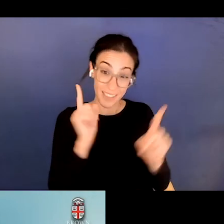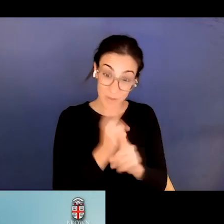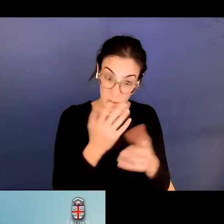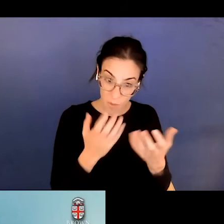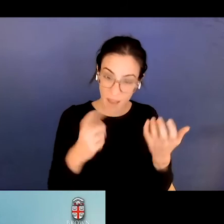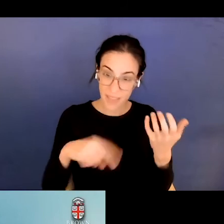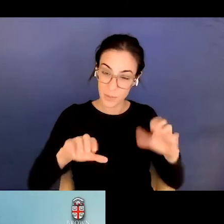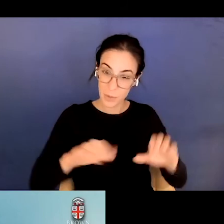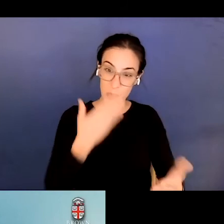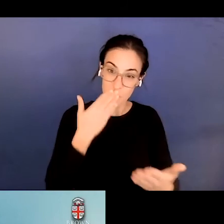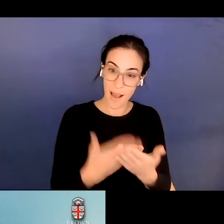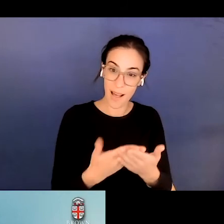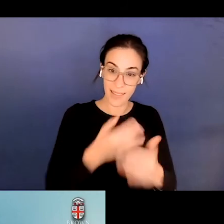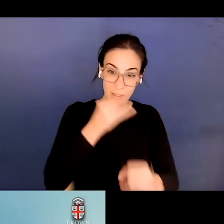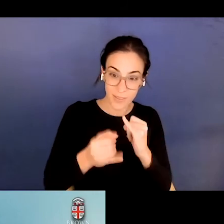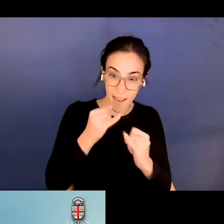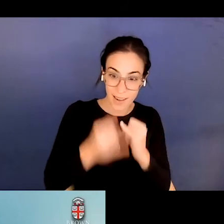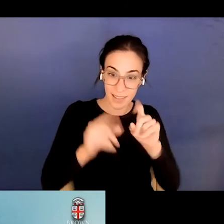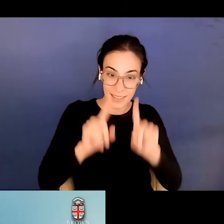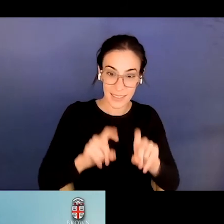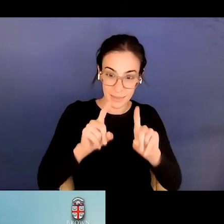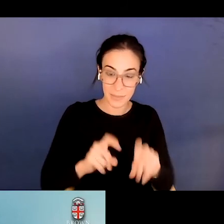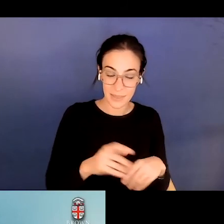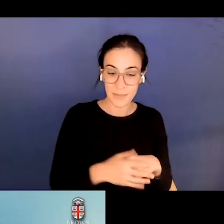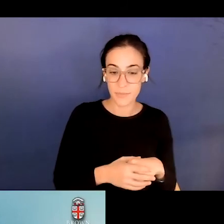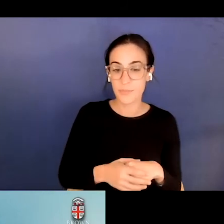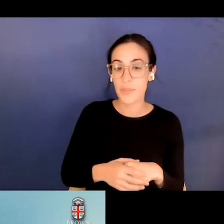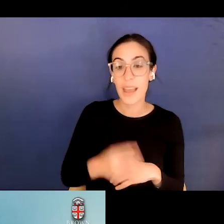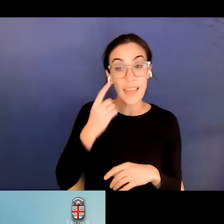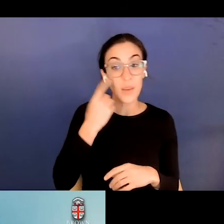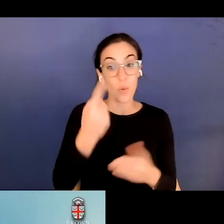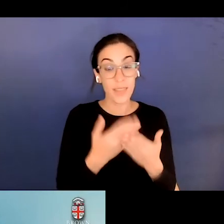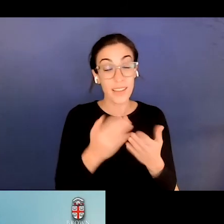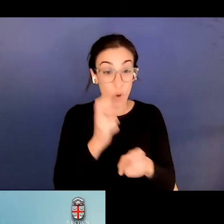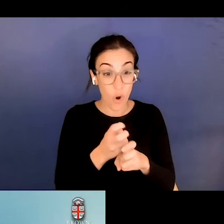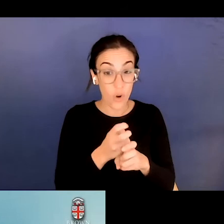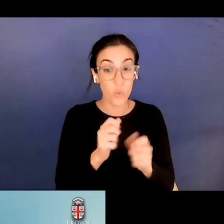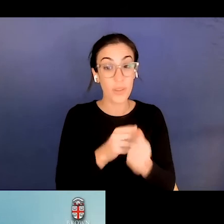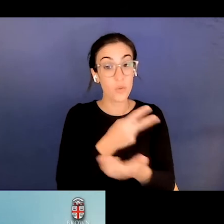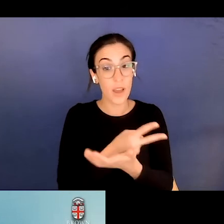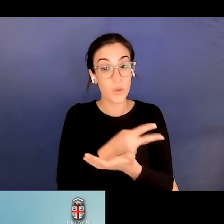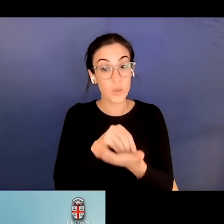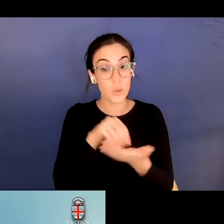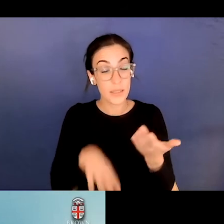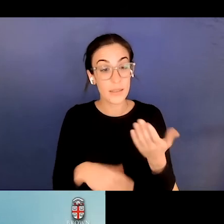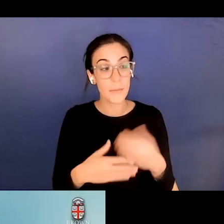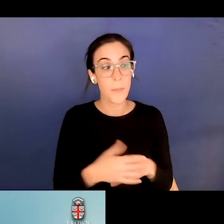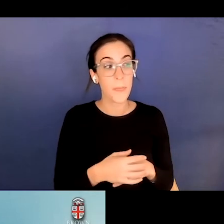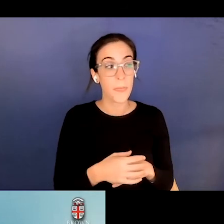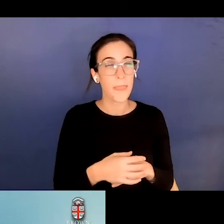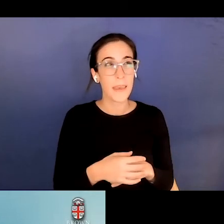in these final assessments. Um, I think one thing that's, that's hard if you're working with graduate students is, is teaching them to